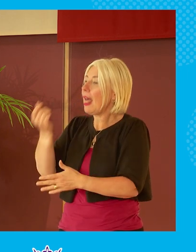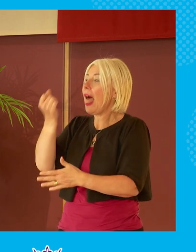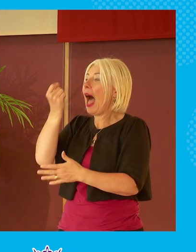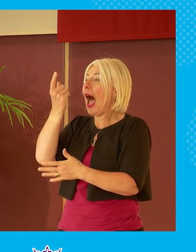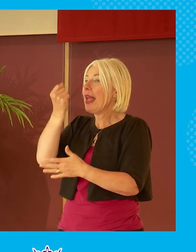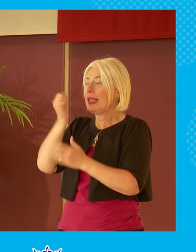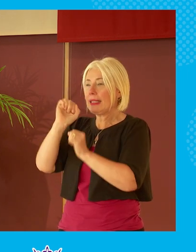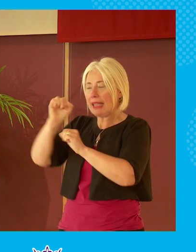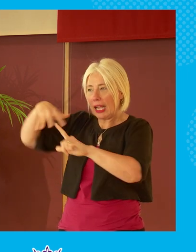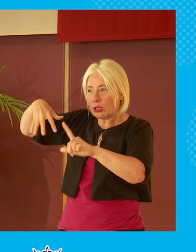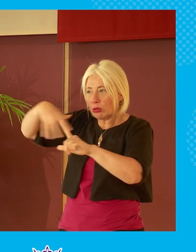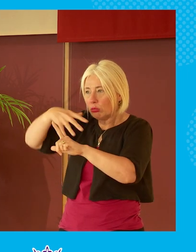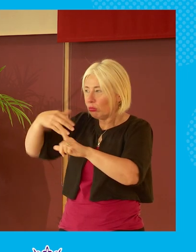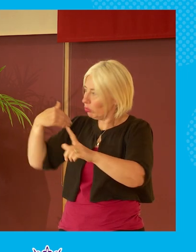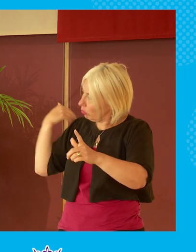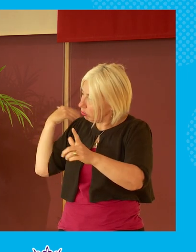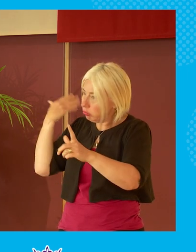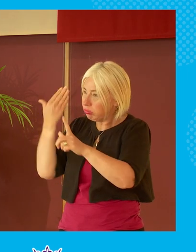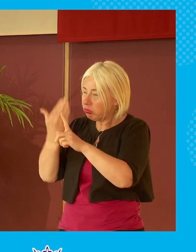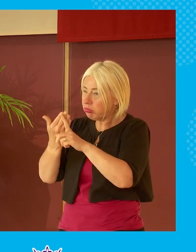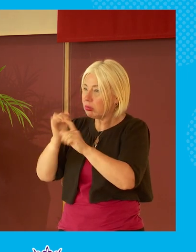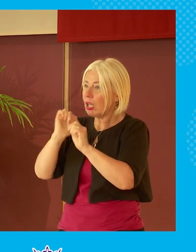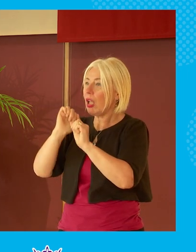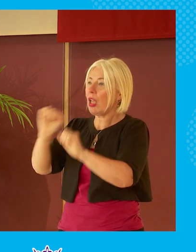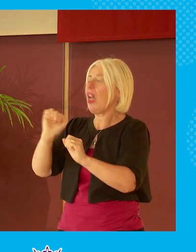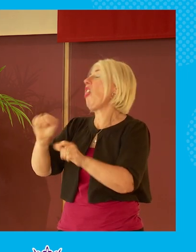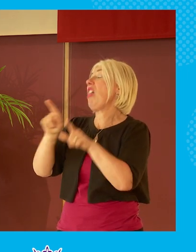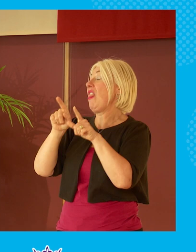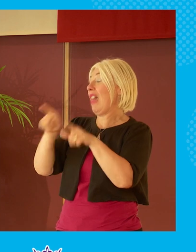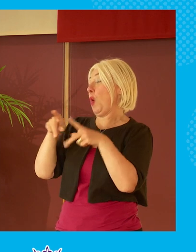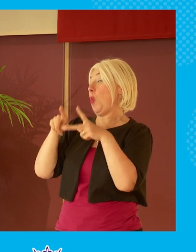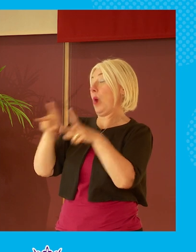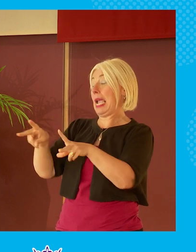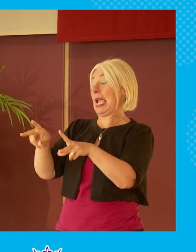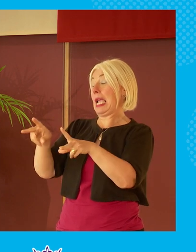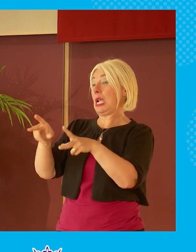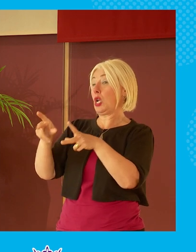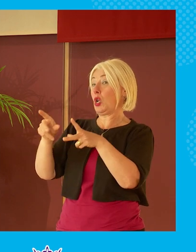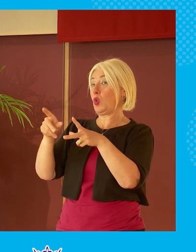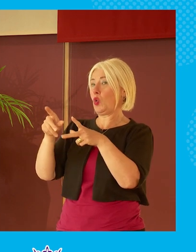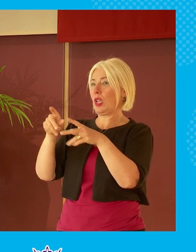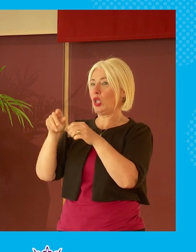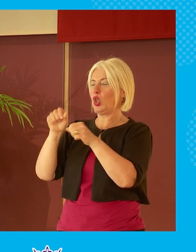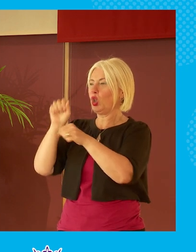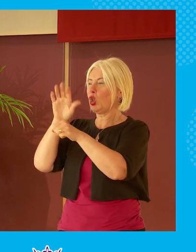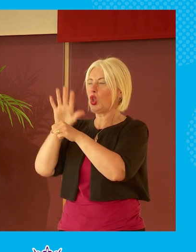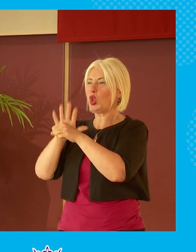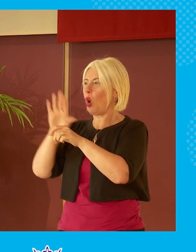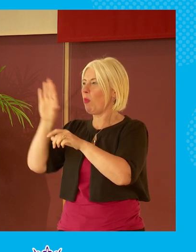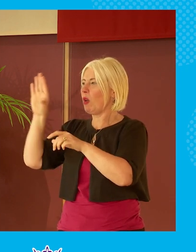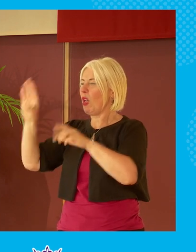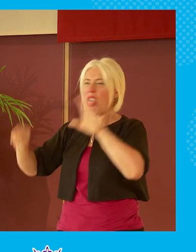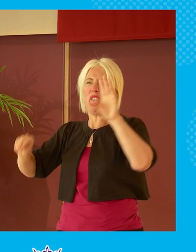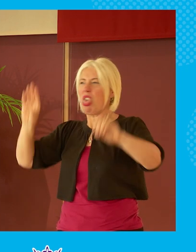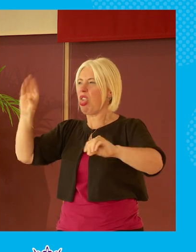they've come from um as just a little bit of a way um to to stop everybody fault you know falling into that and and and